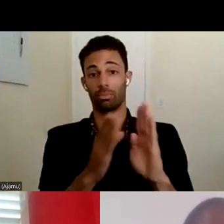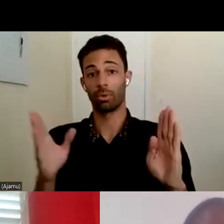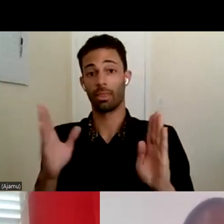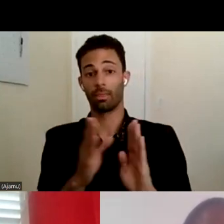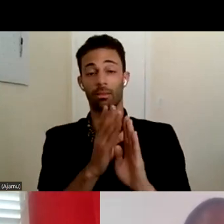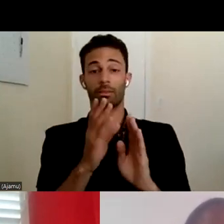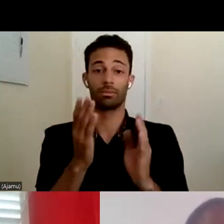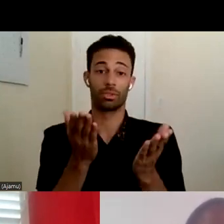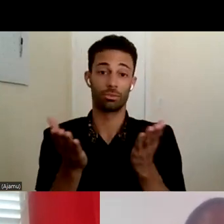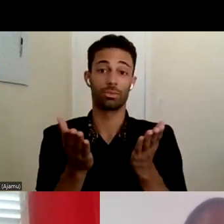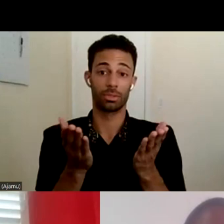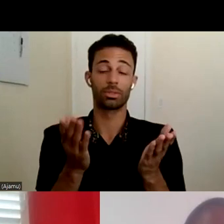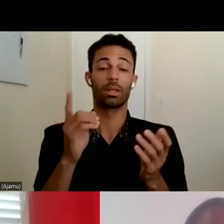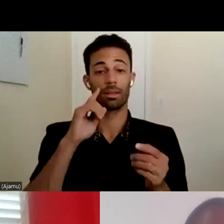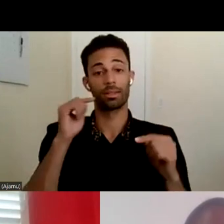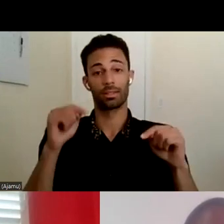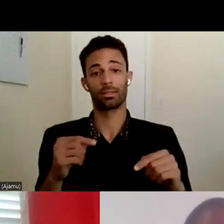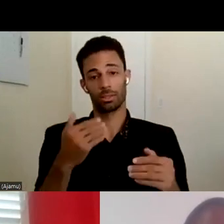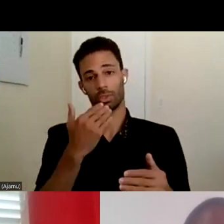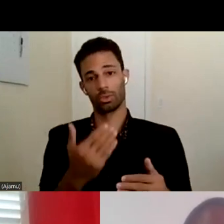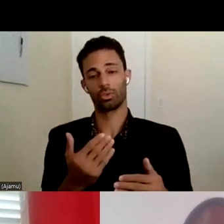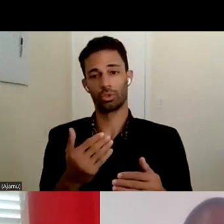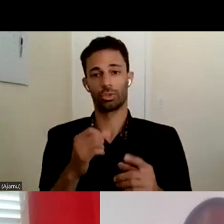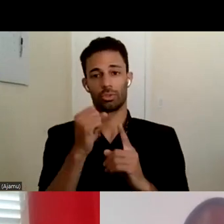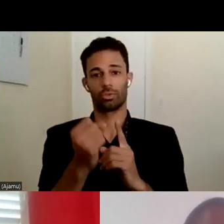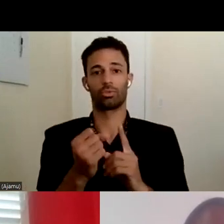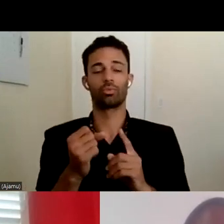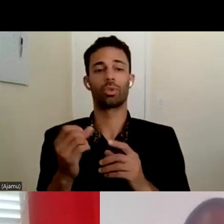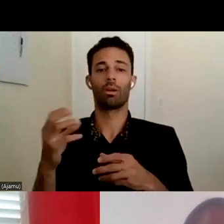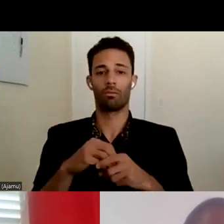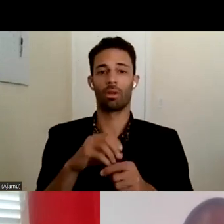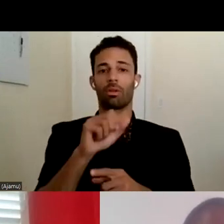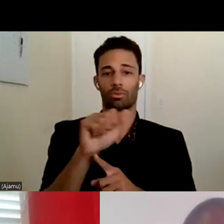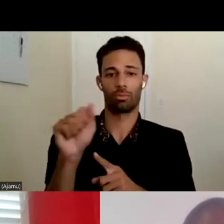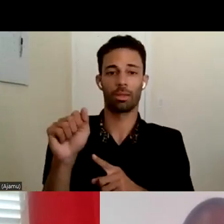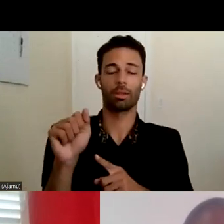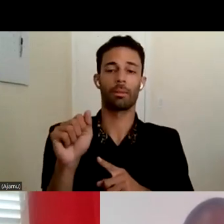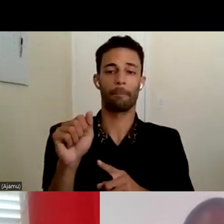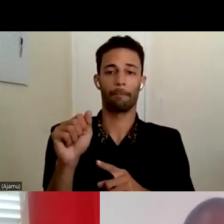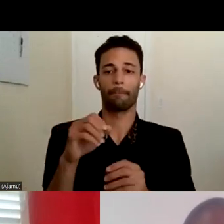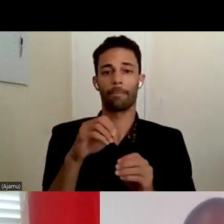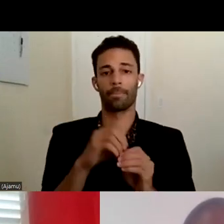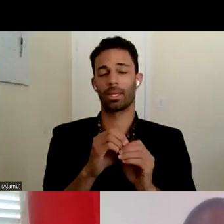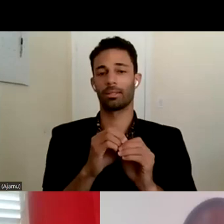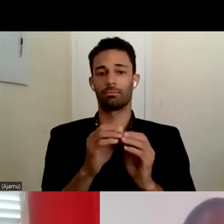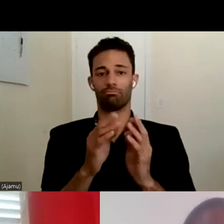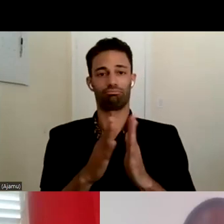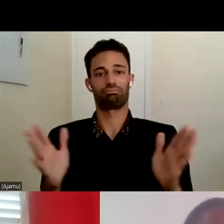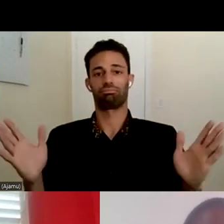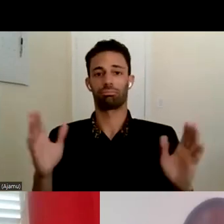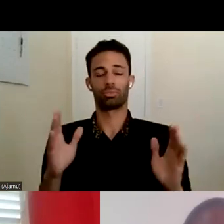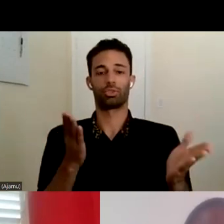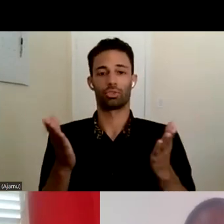about, I really think this is a good case where I would really want to involve the AAA in the broad array of services that are offered